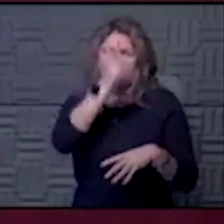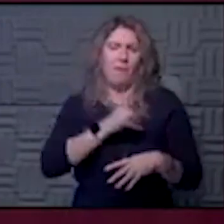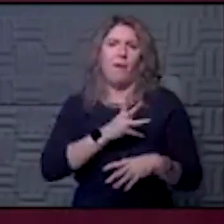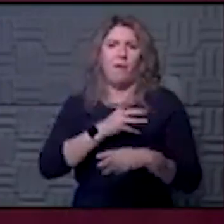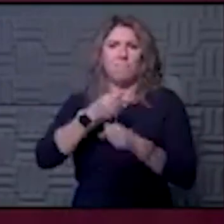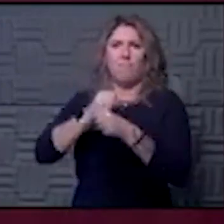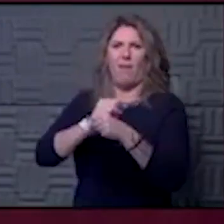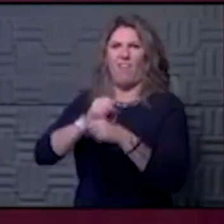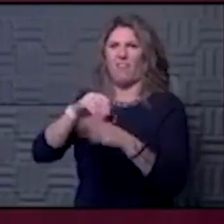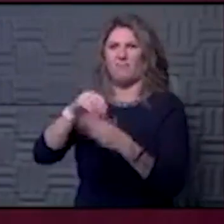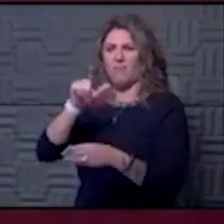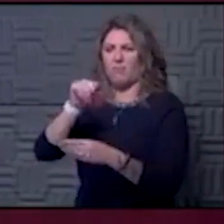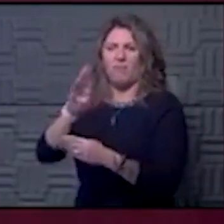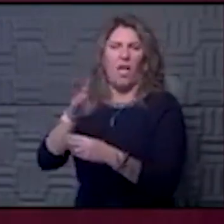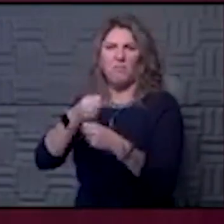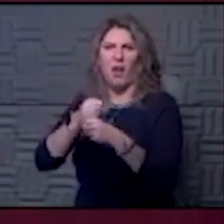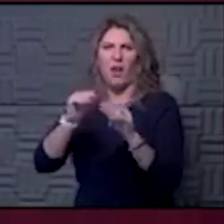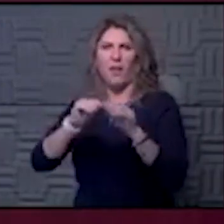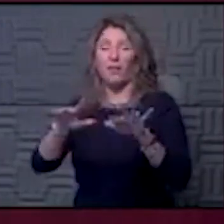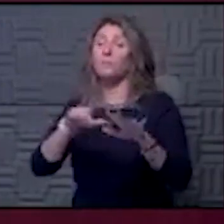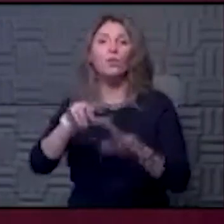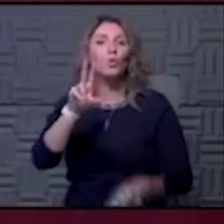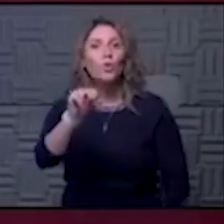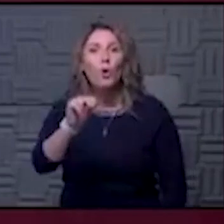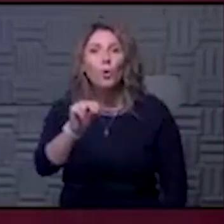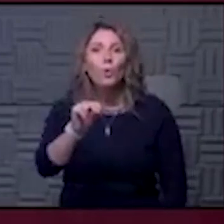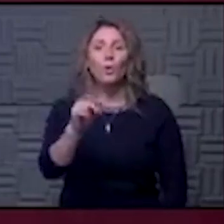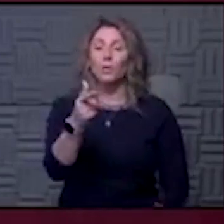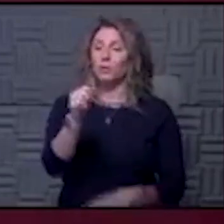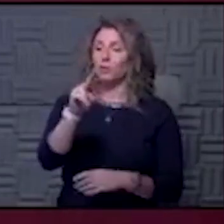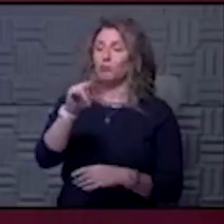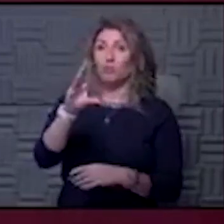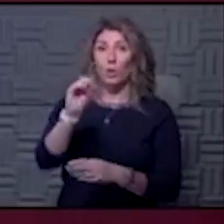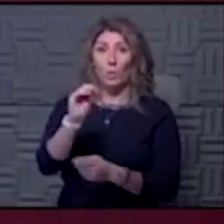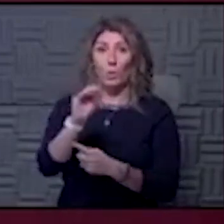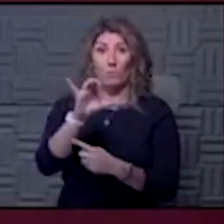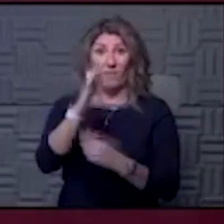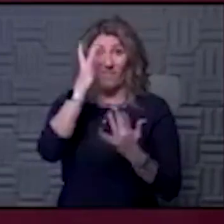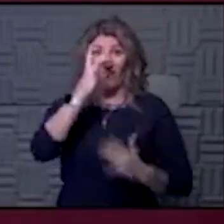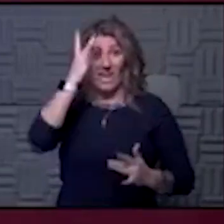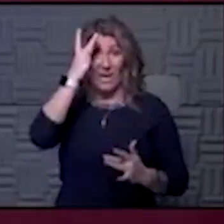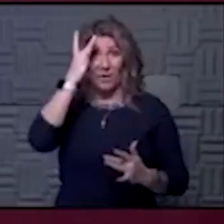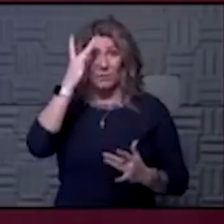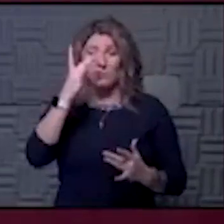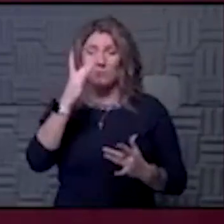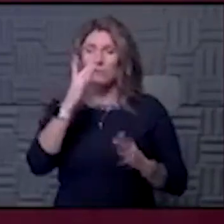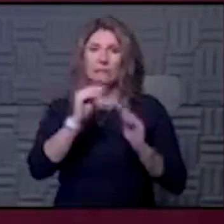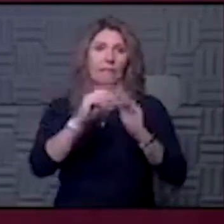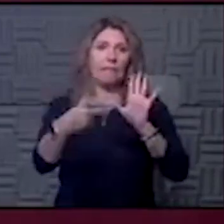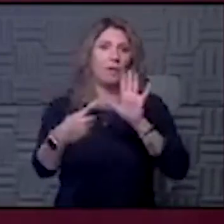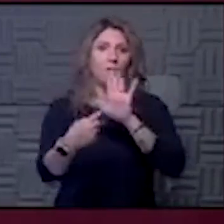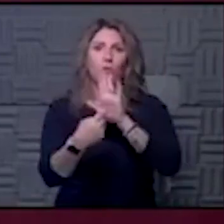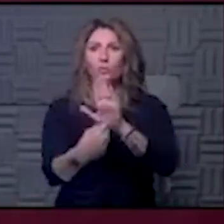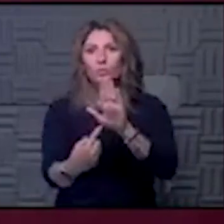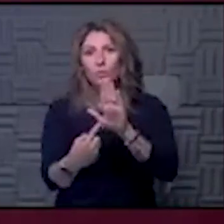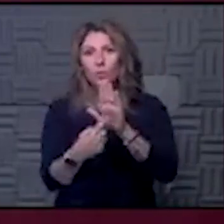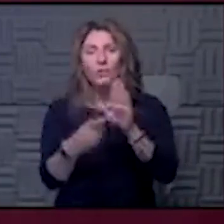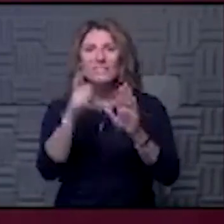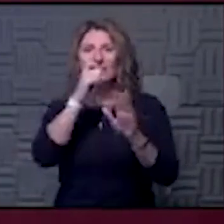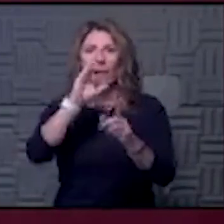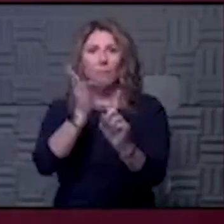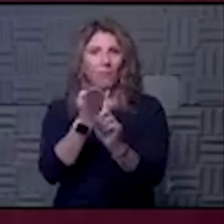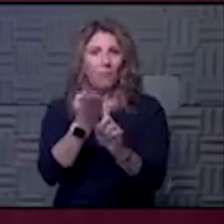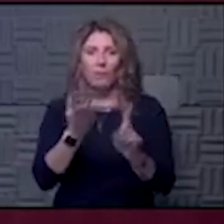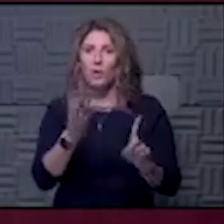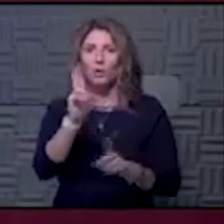just nothing like that. In fact, the genome analysis of that virus clearly states it was not manipulated.